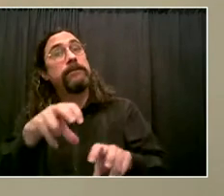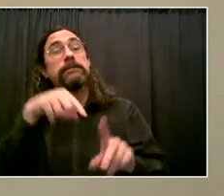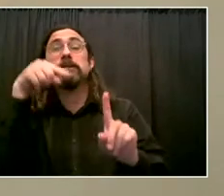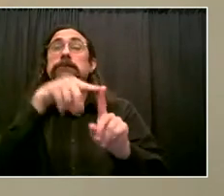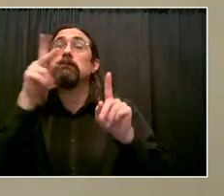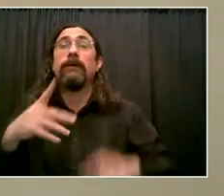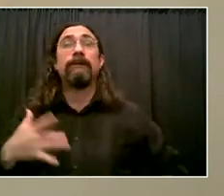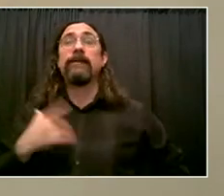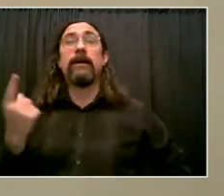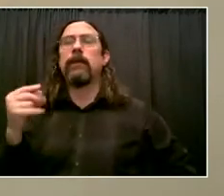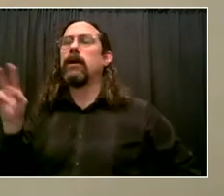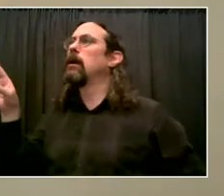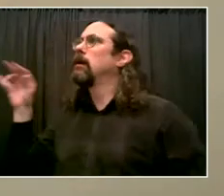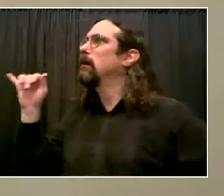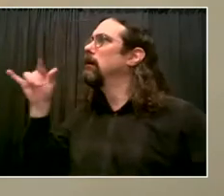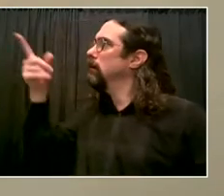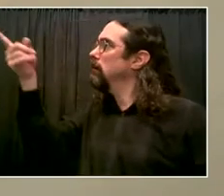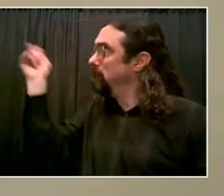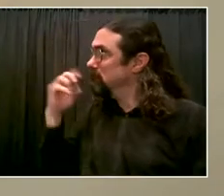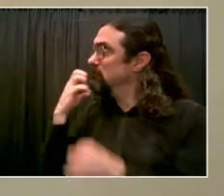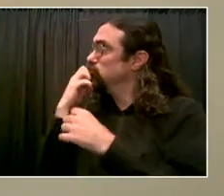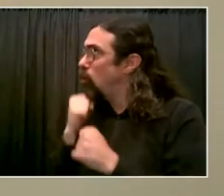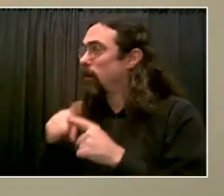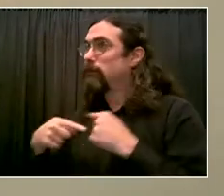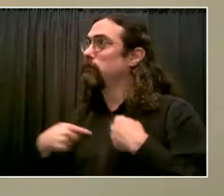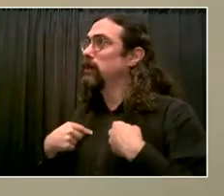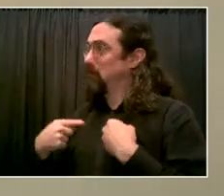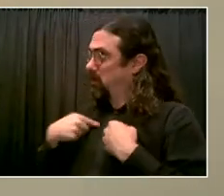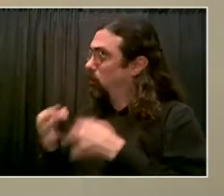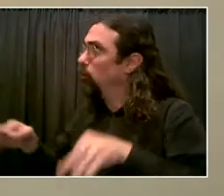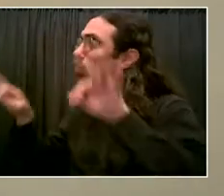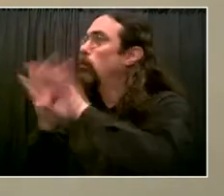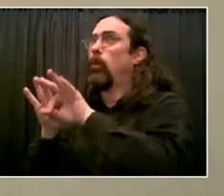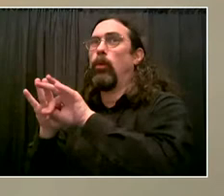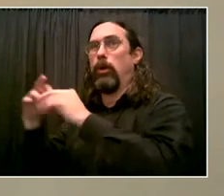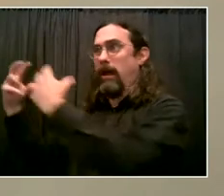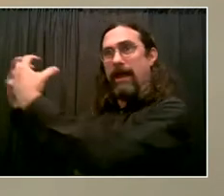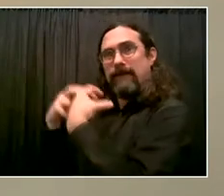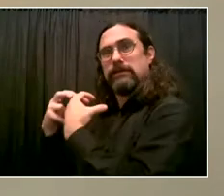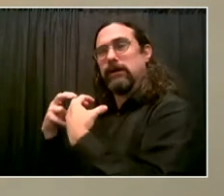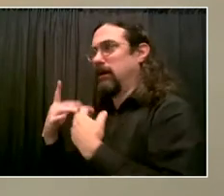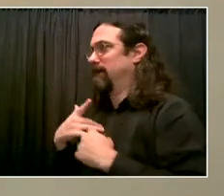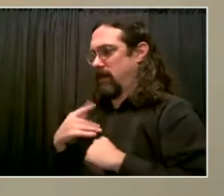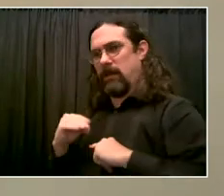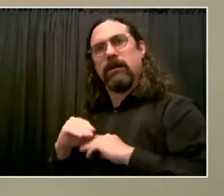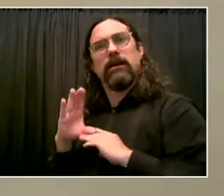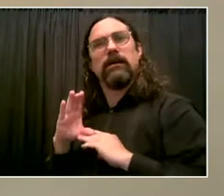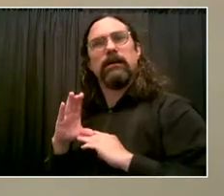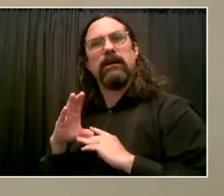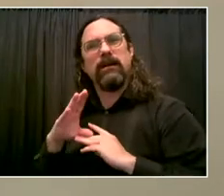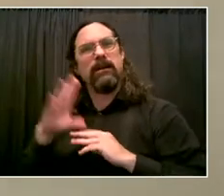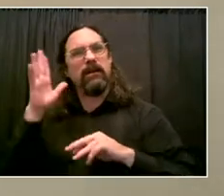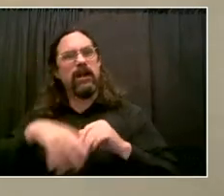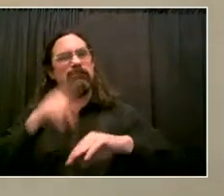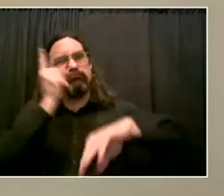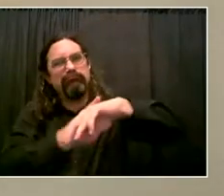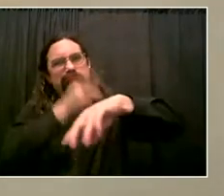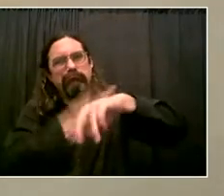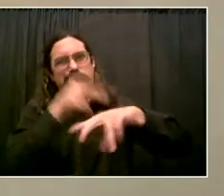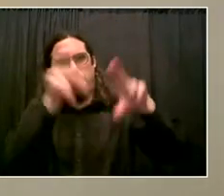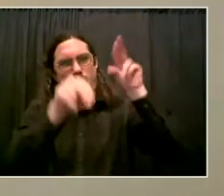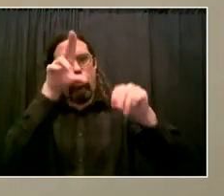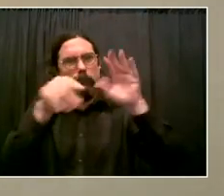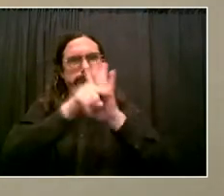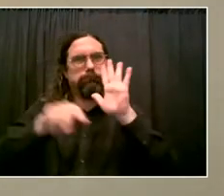us, it's, you know, again, this is one of those areas that we are really, really excited about. One of the things I want to say, you know, this is definitely a